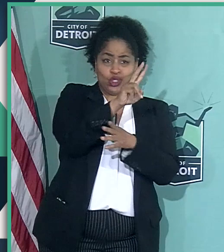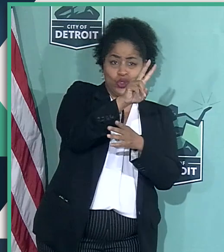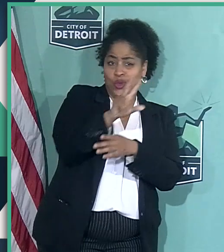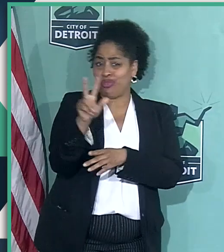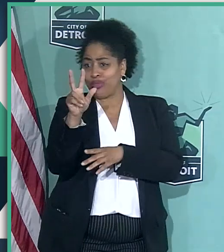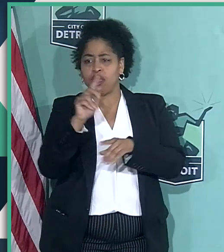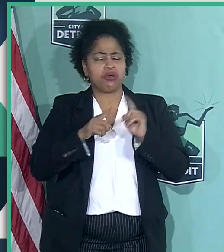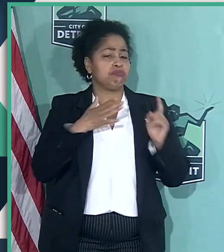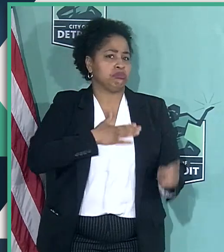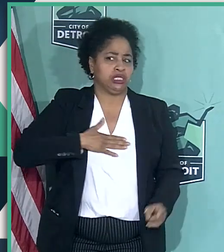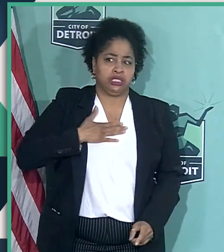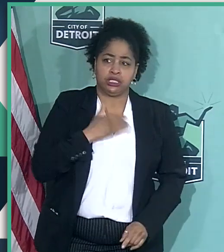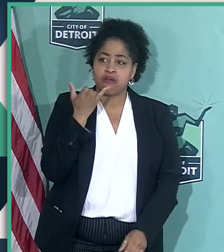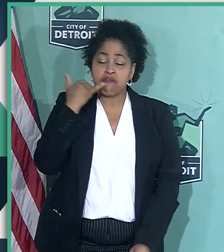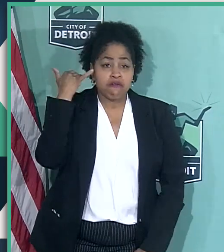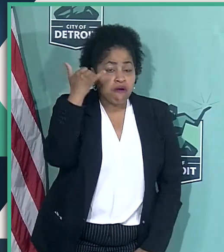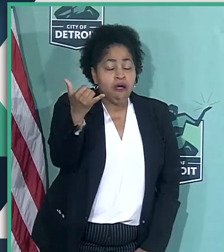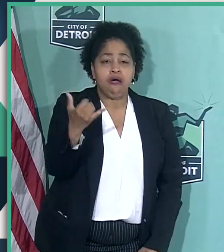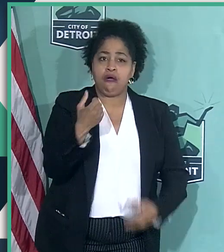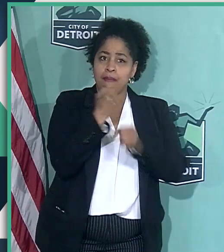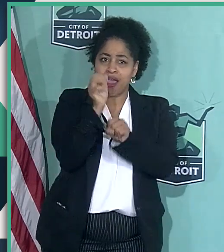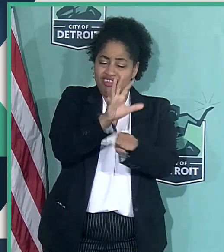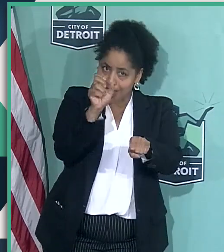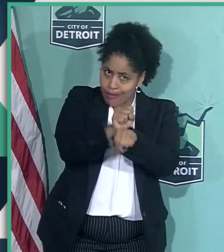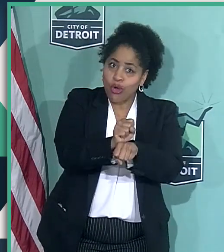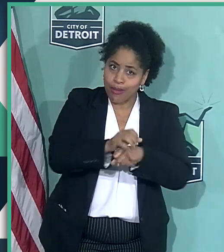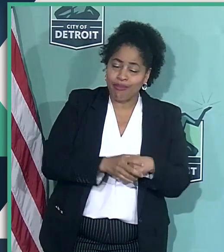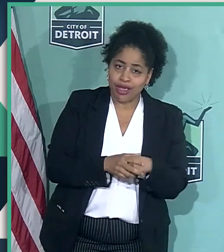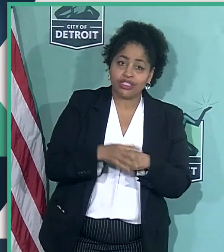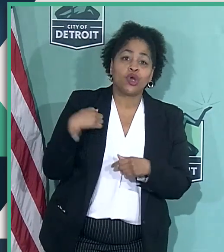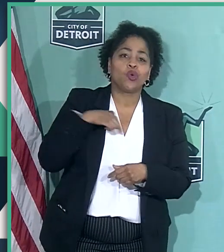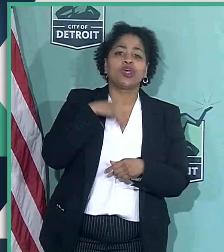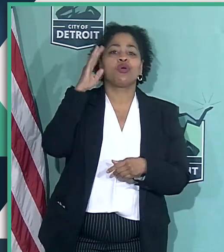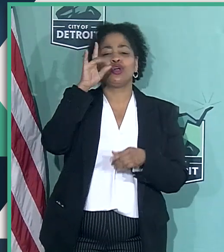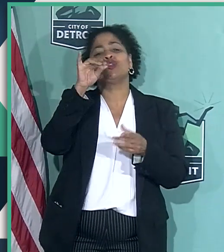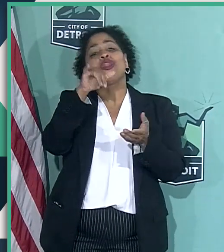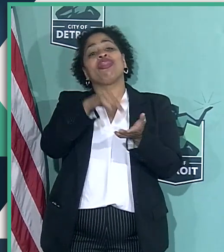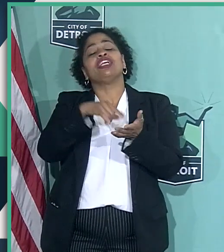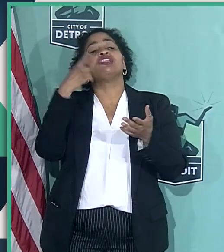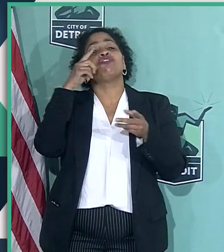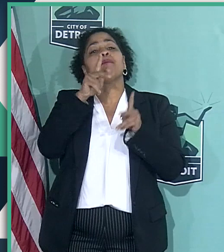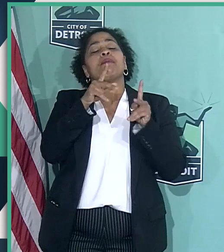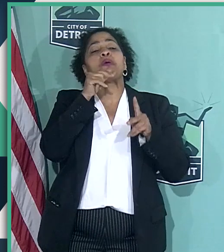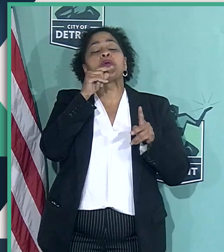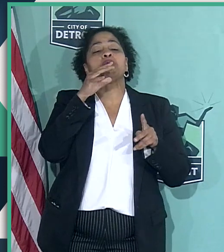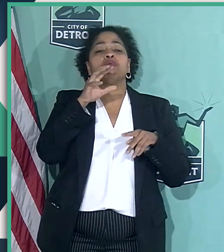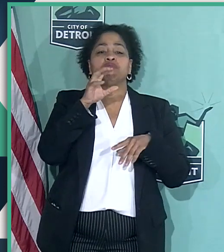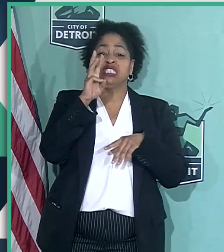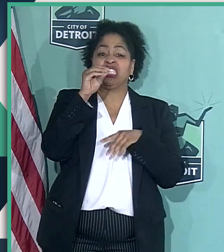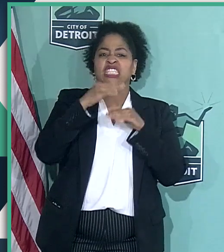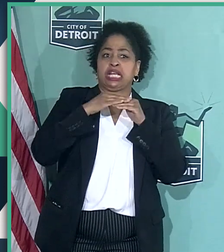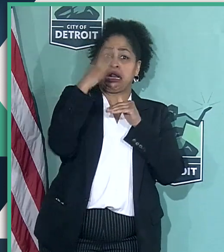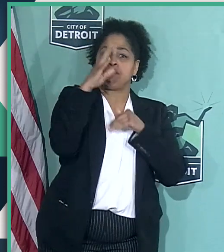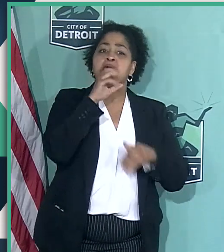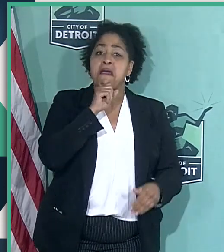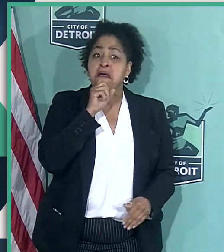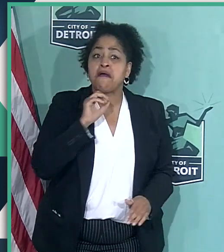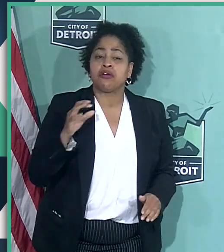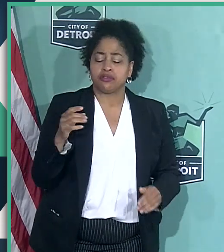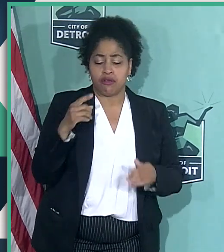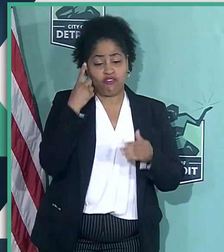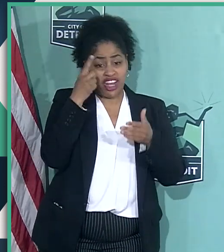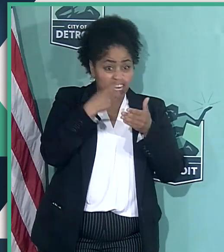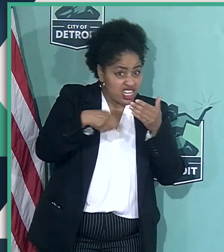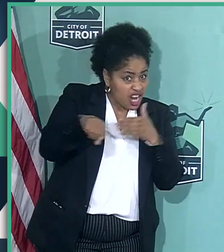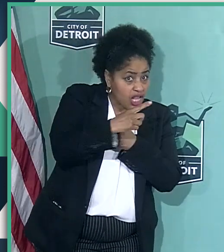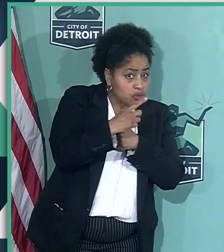please call and make an appointment. And we're going to do this for those over 60 throughout the rest of next week and